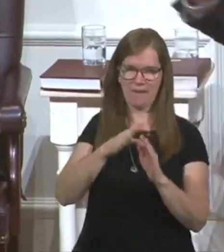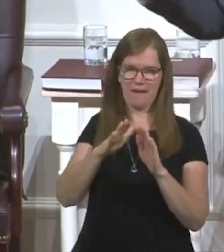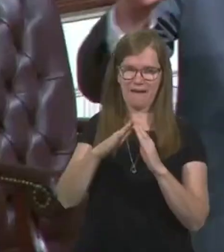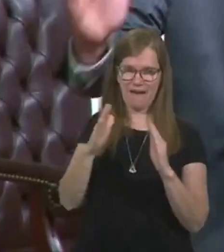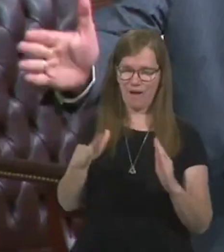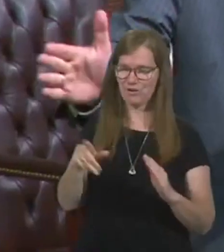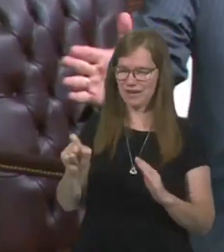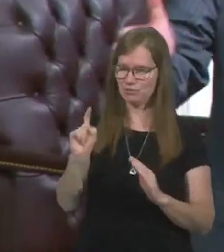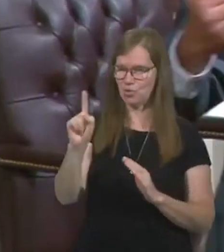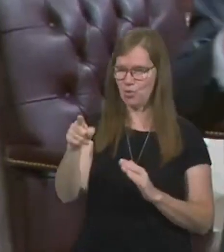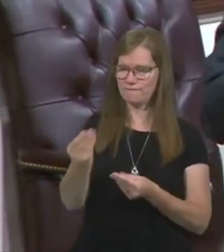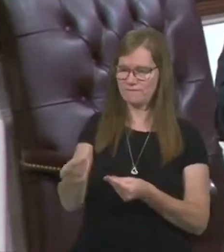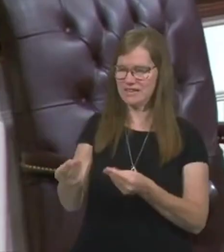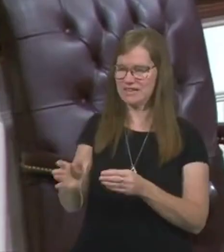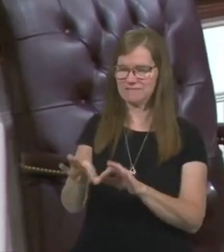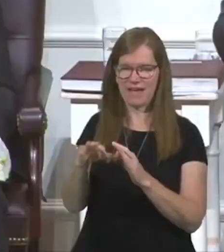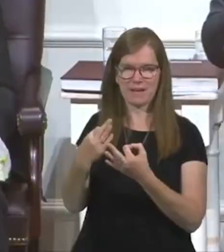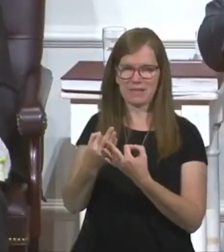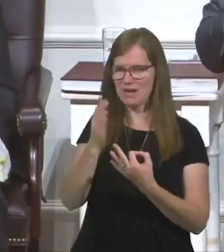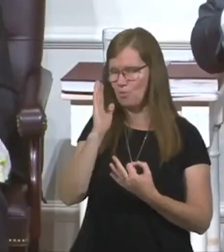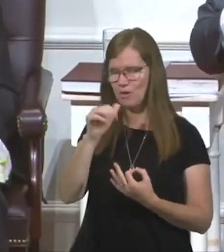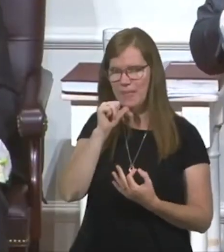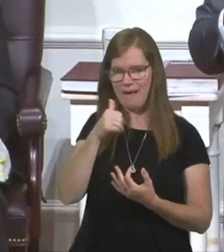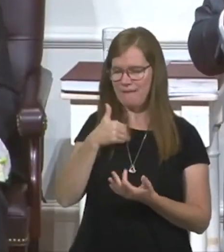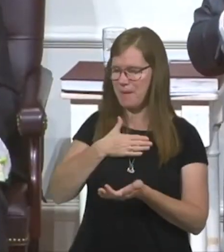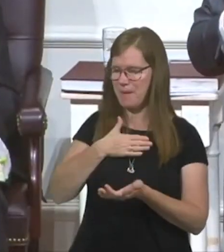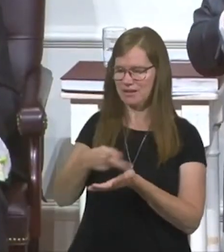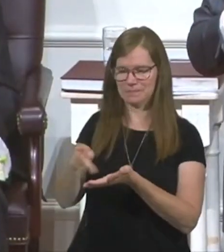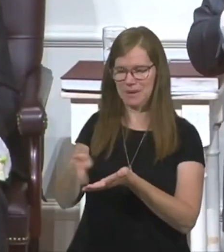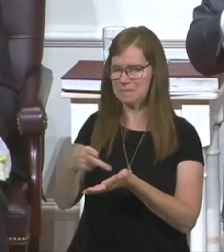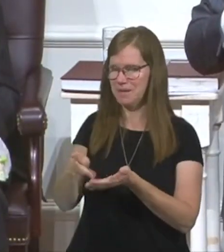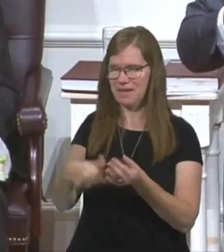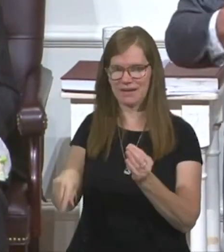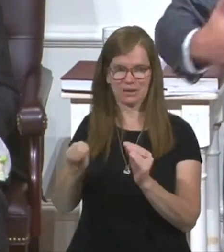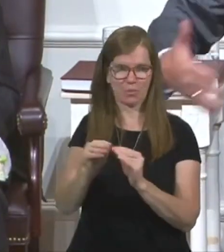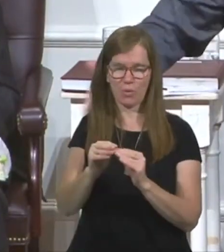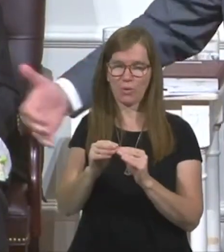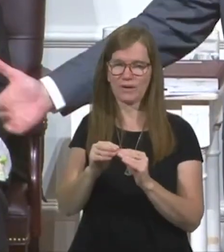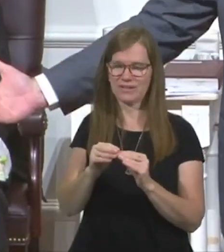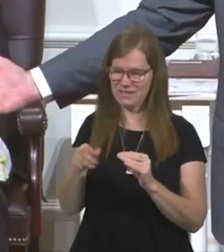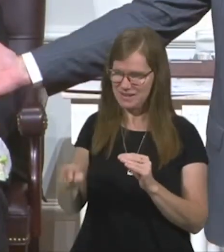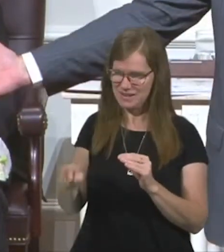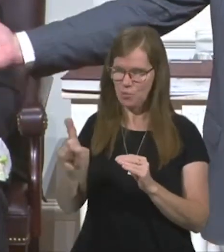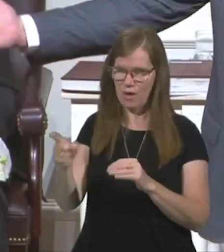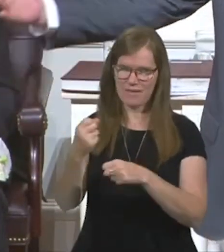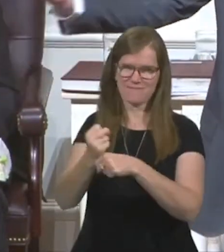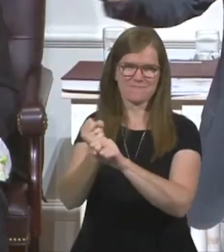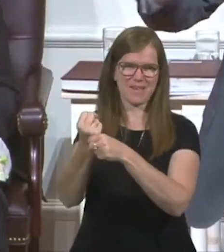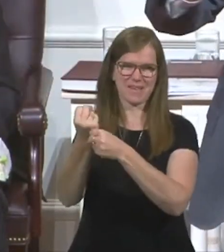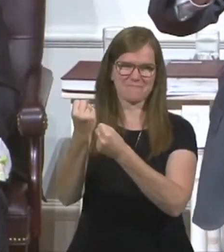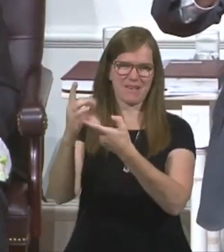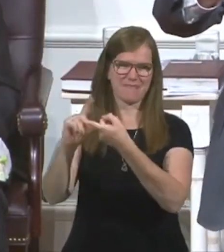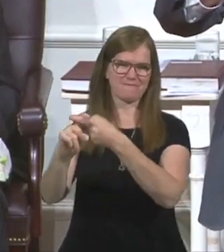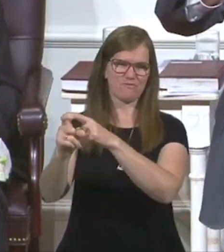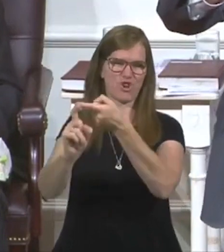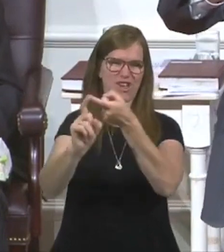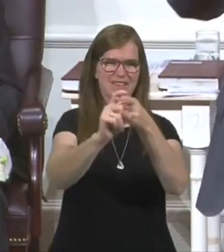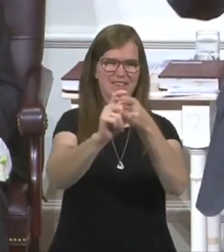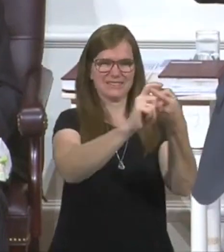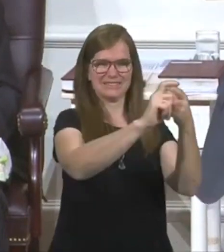to have to go feed his family, and he won't have my paycheck anymore to do that. And he went out and he made a whole bunch of friends,